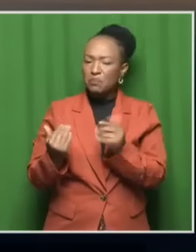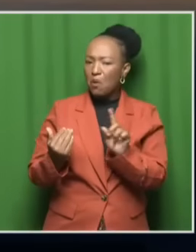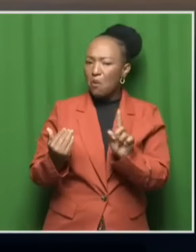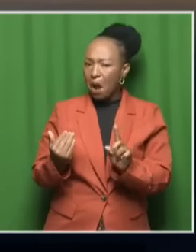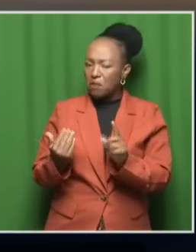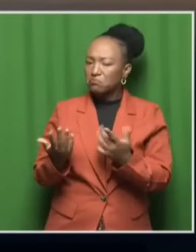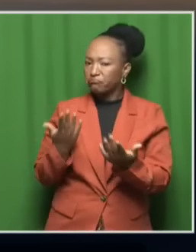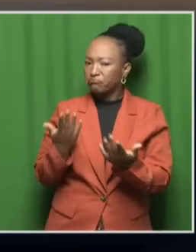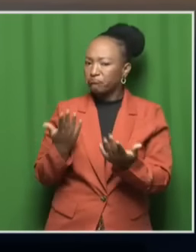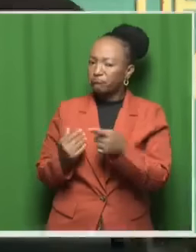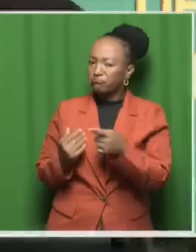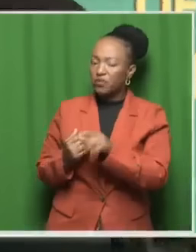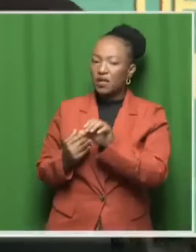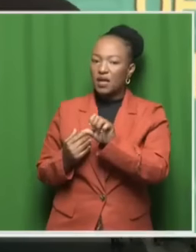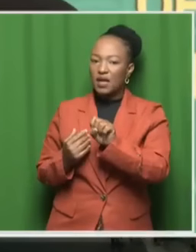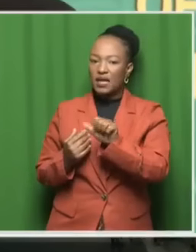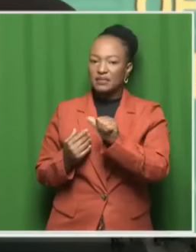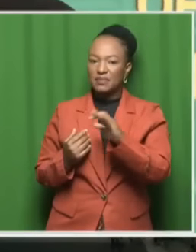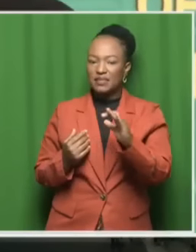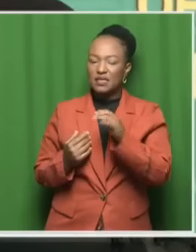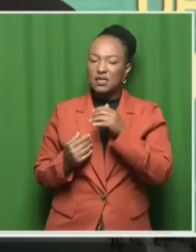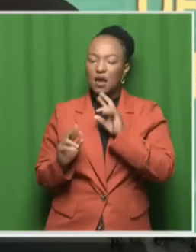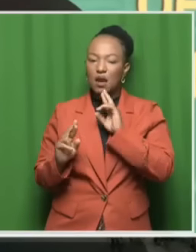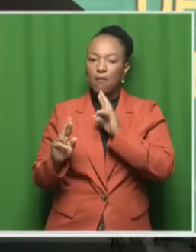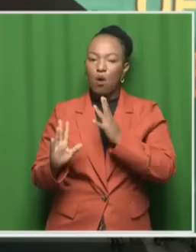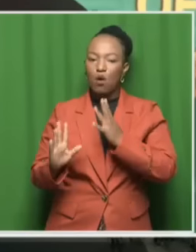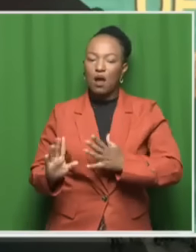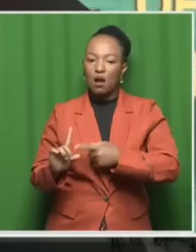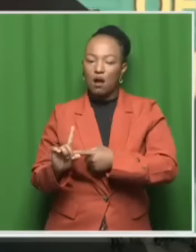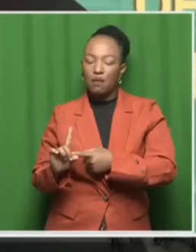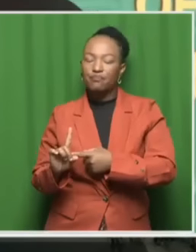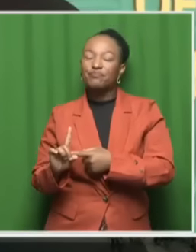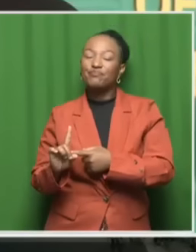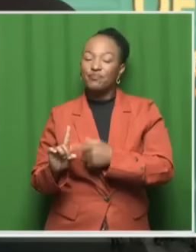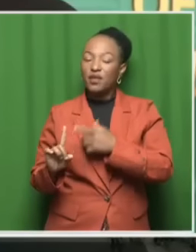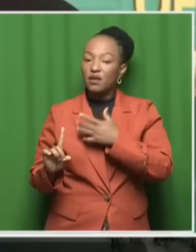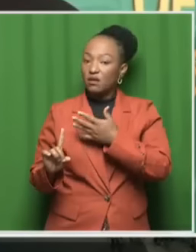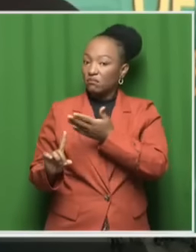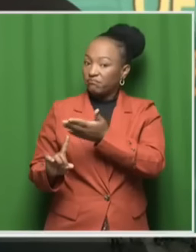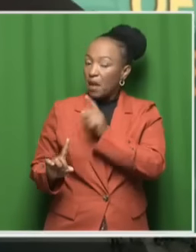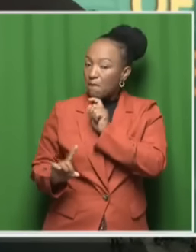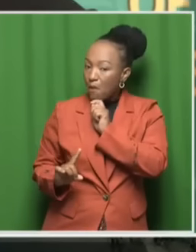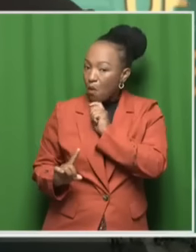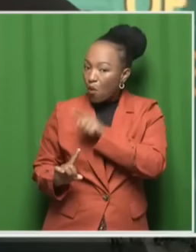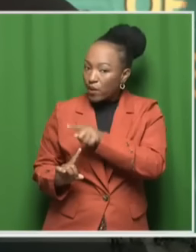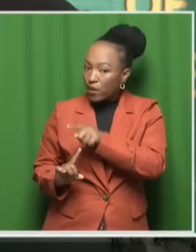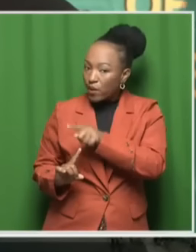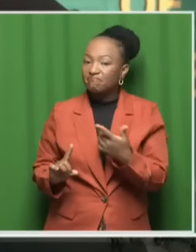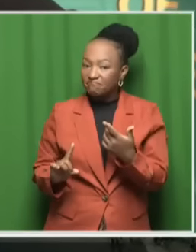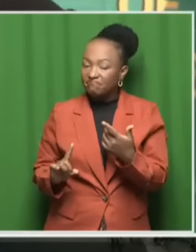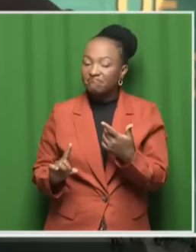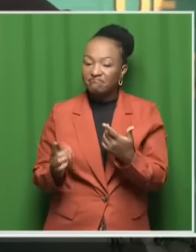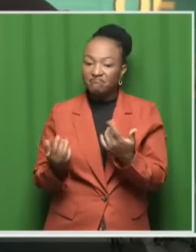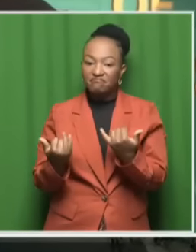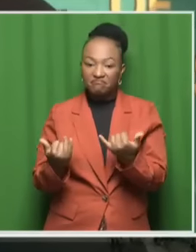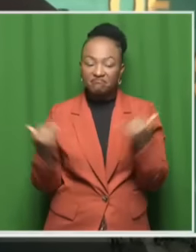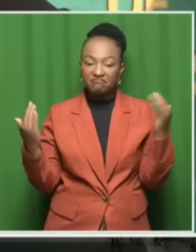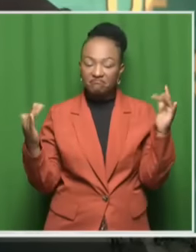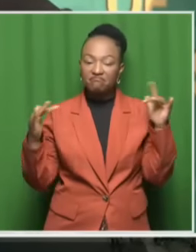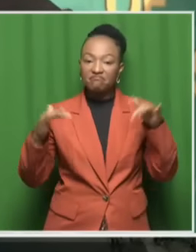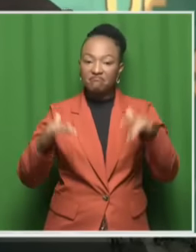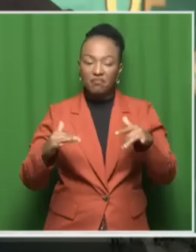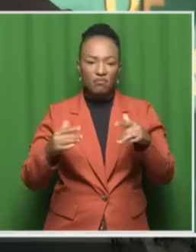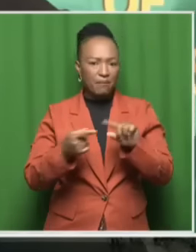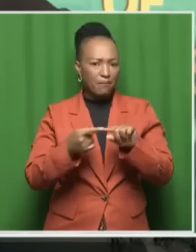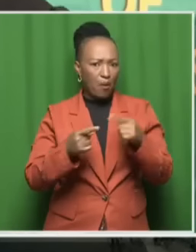cross live now to our SABC News reporter, Criselda Lewis. Criselda, good morning. Of course, a seminal point in this trial that